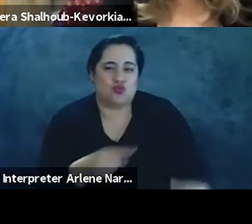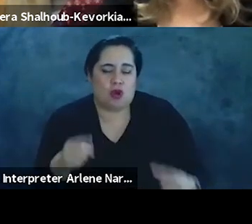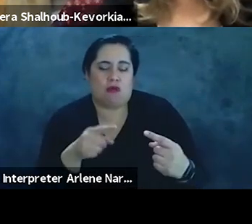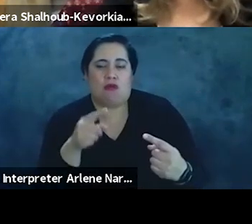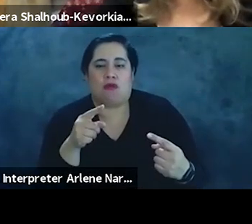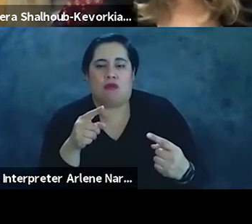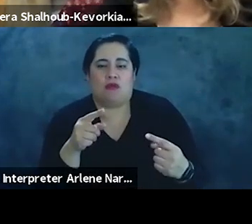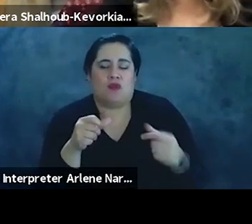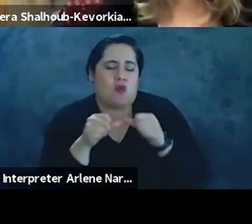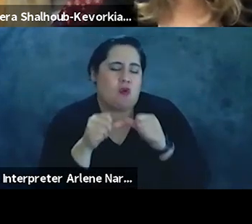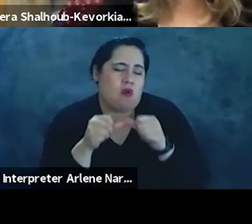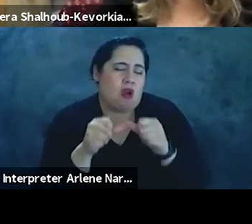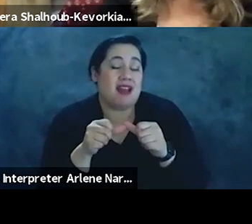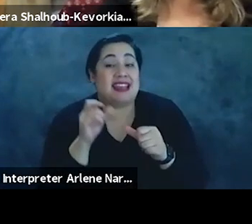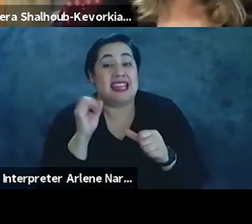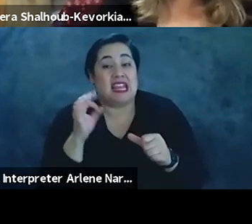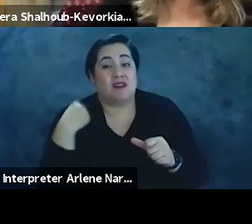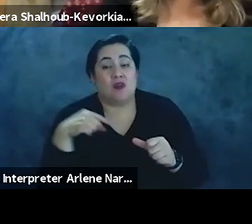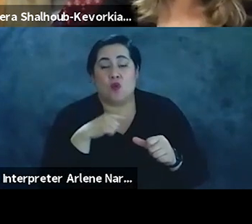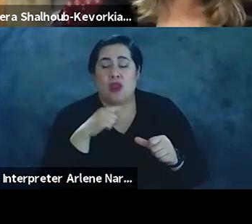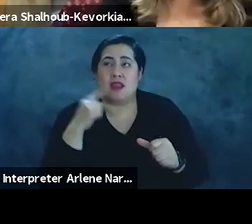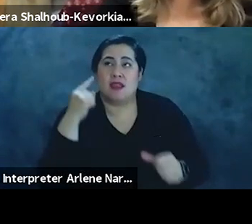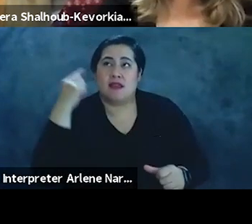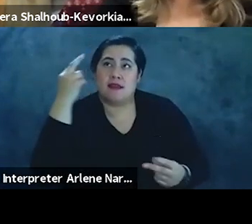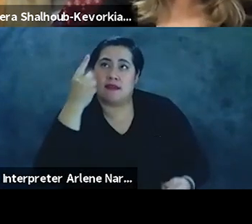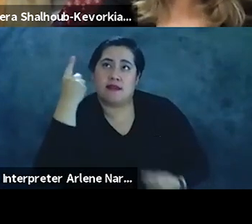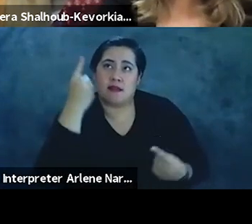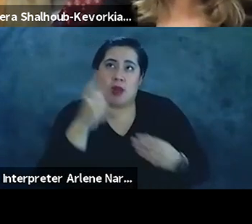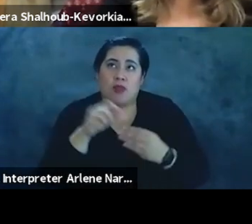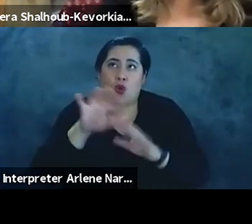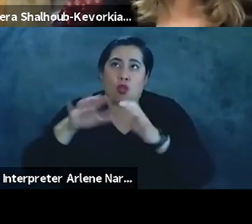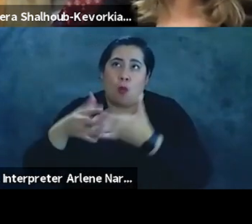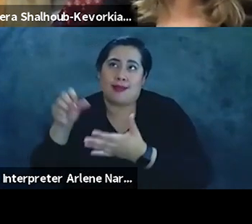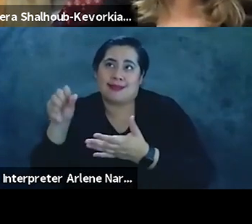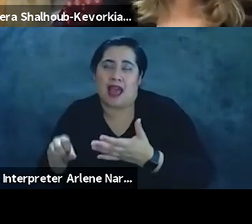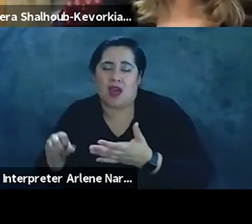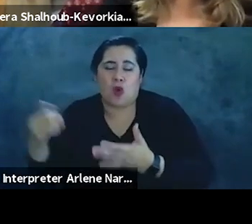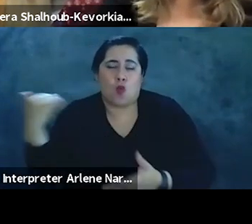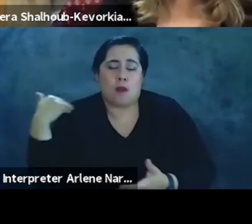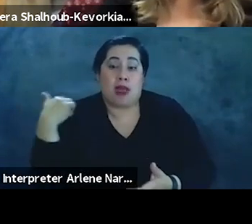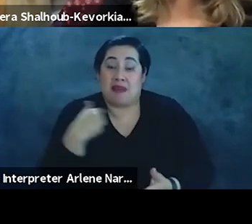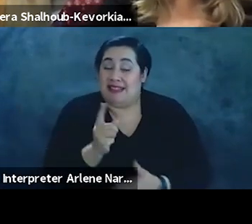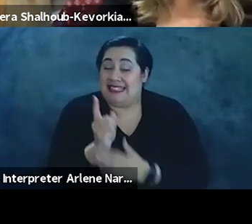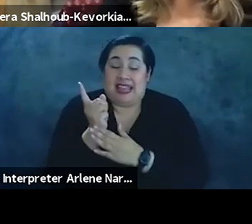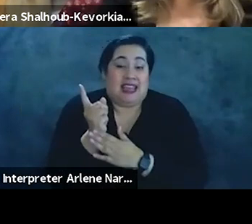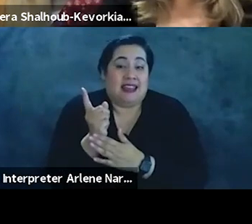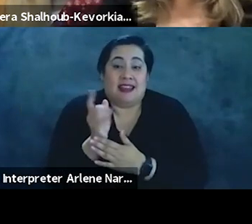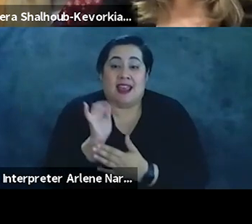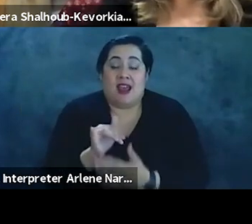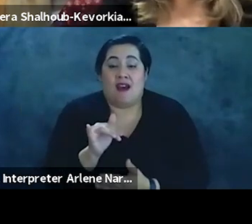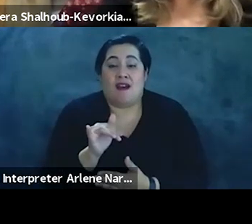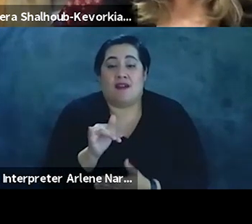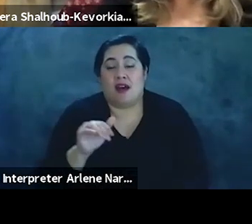on i mean if we are to draw on the global south i'm reminded literally in the second of a luta